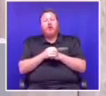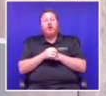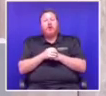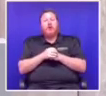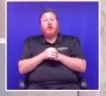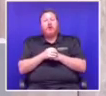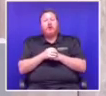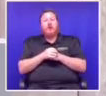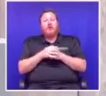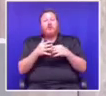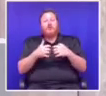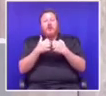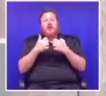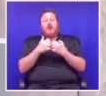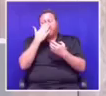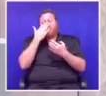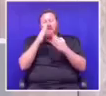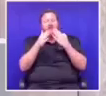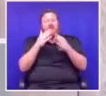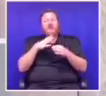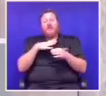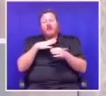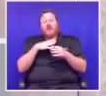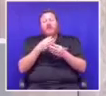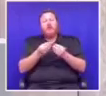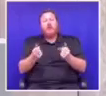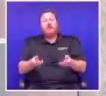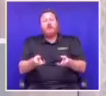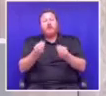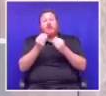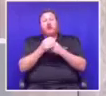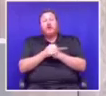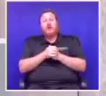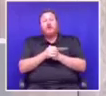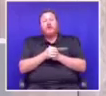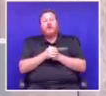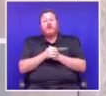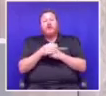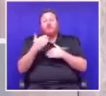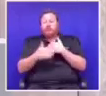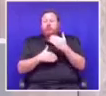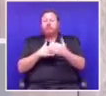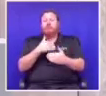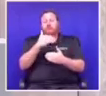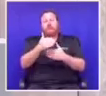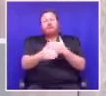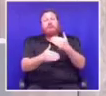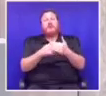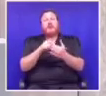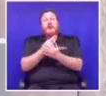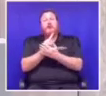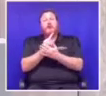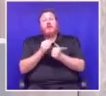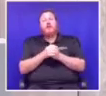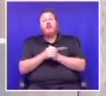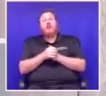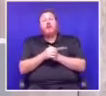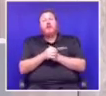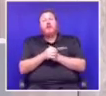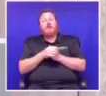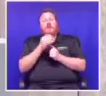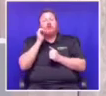as we face challenges, find solutions, as you will see as time goes on. From tomorrow